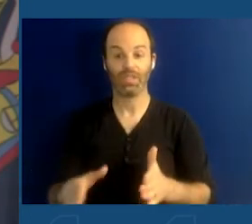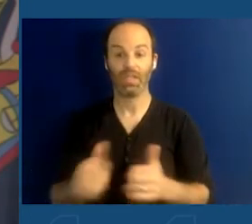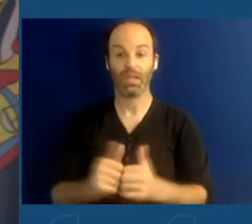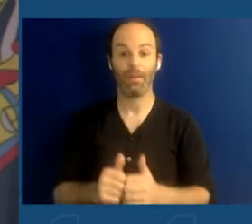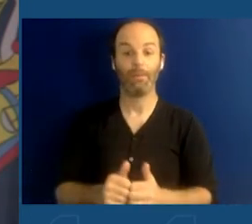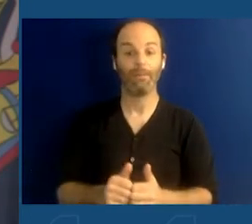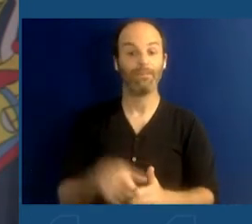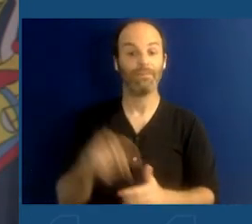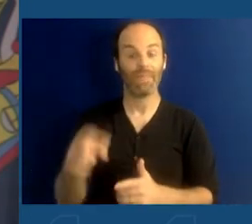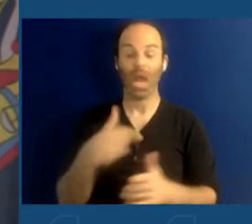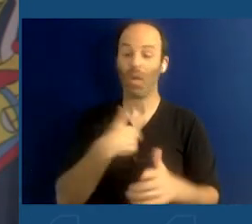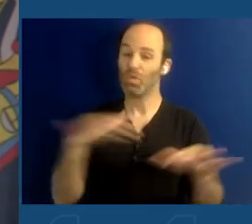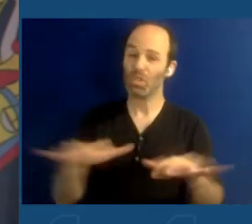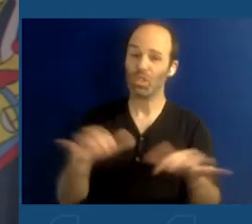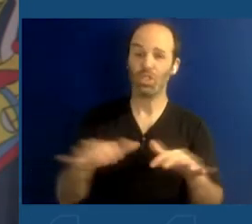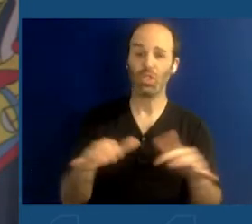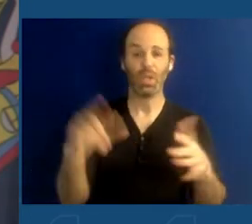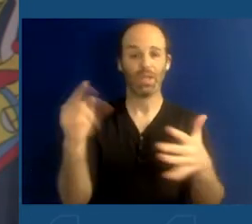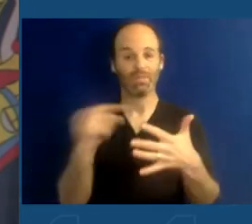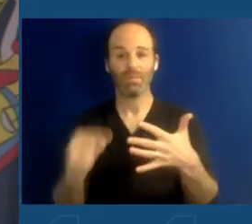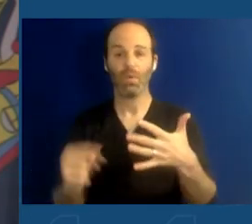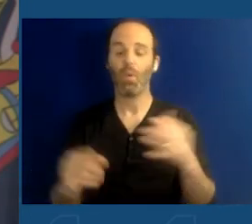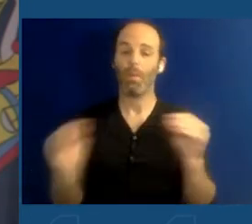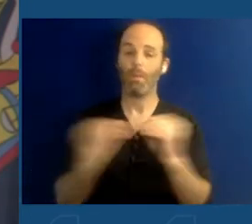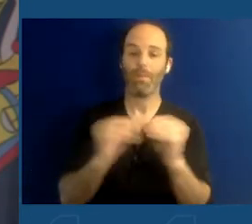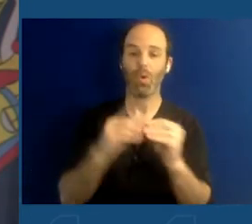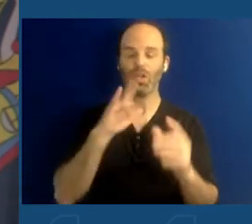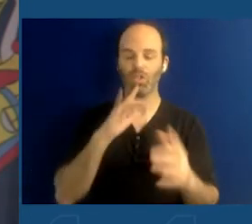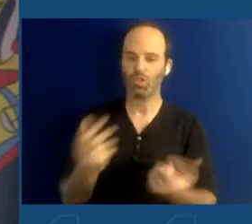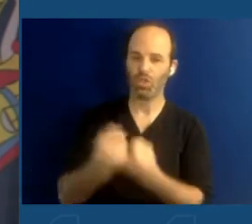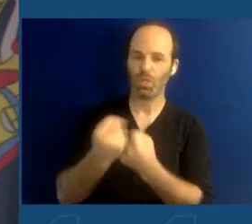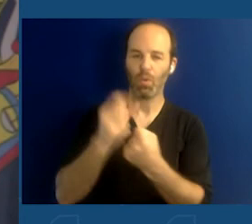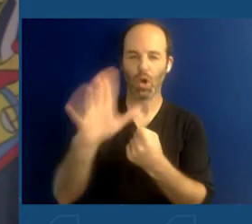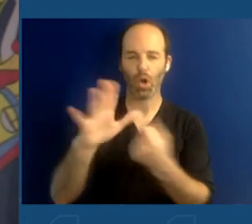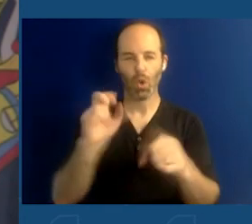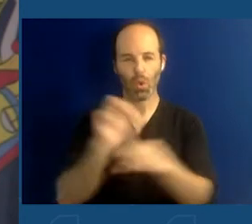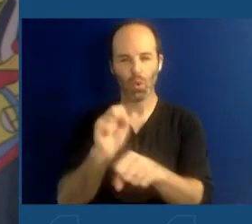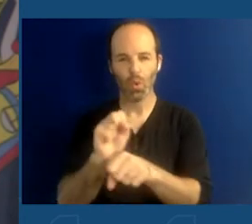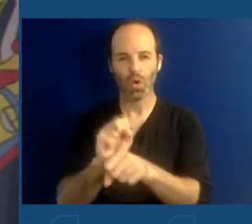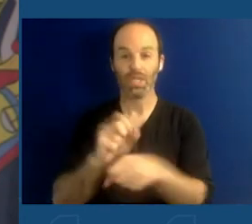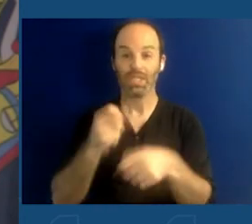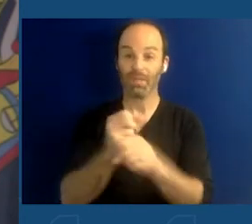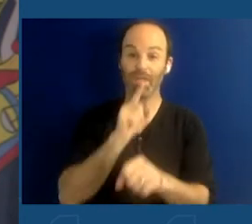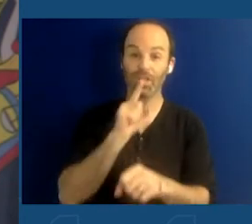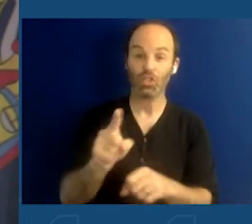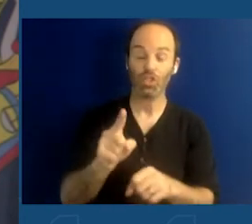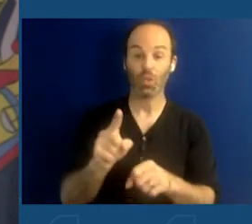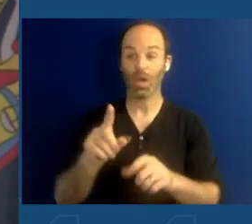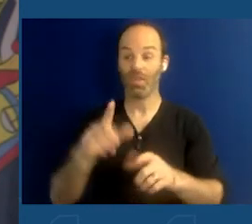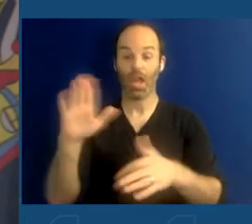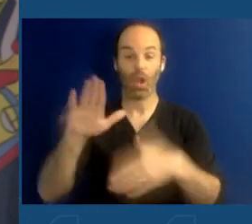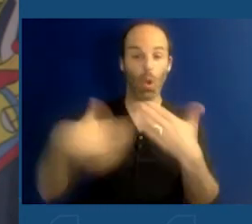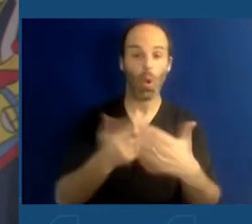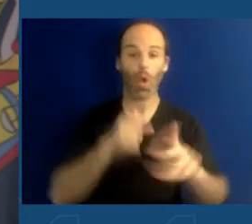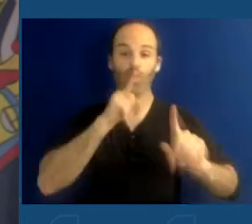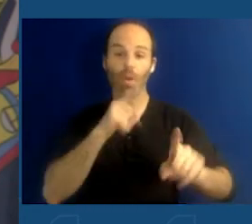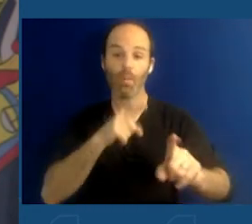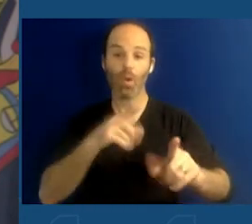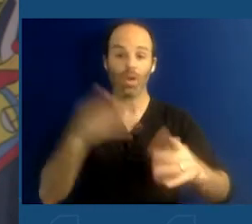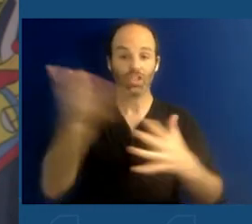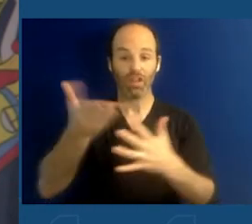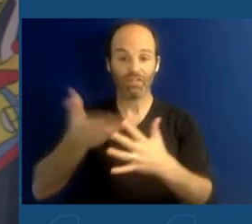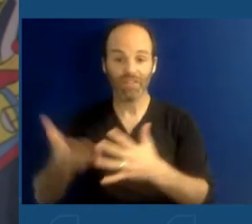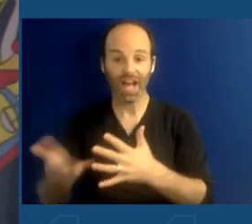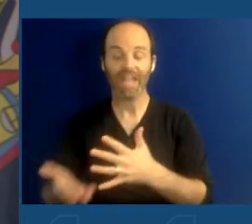so much more to support your efforts to ensure that these are filed, that the actions are taken to remove weapons from